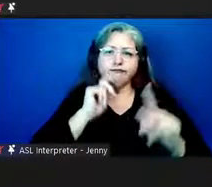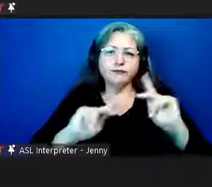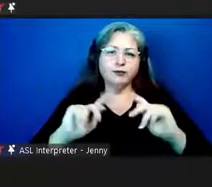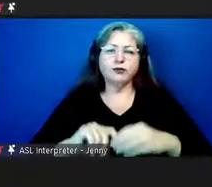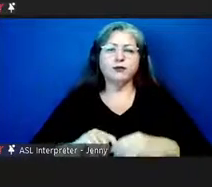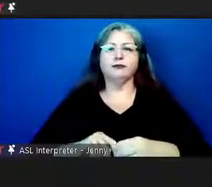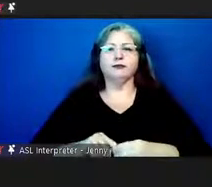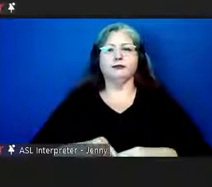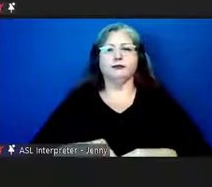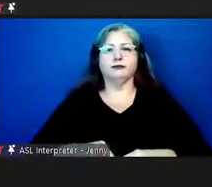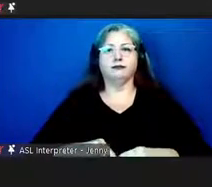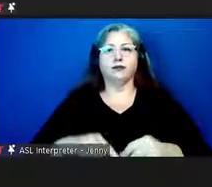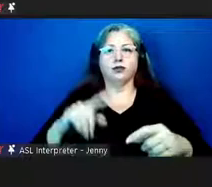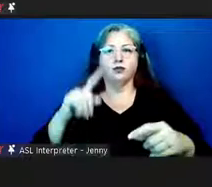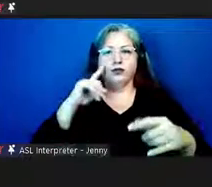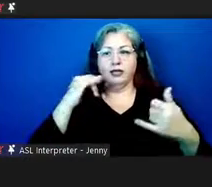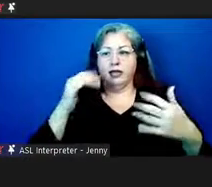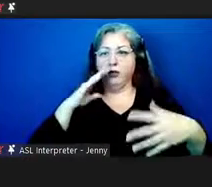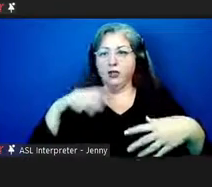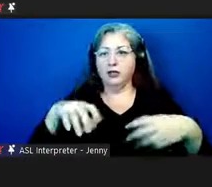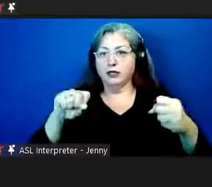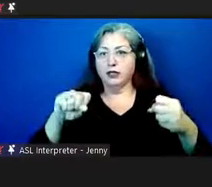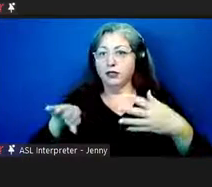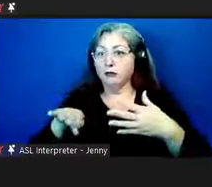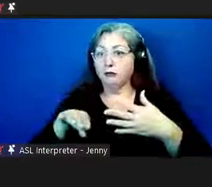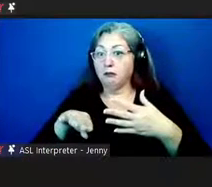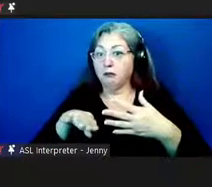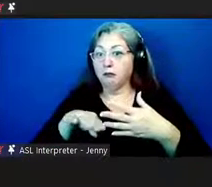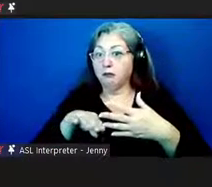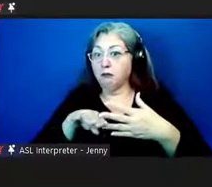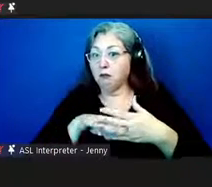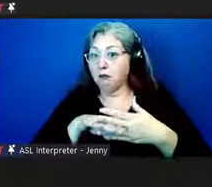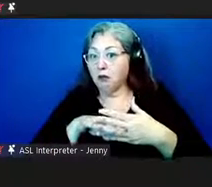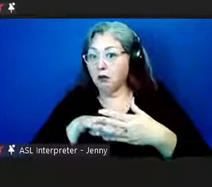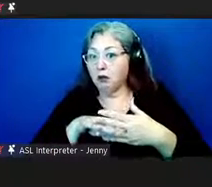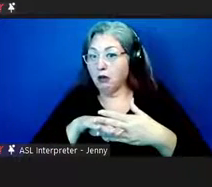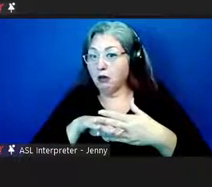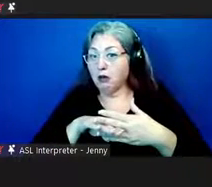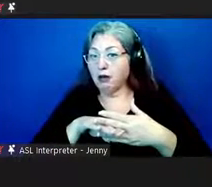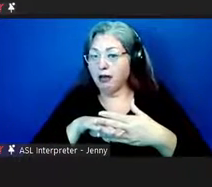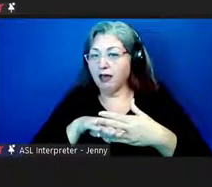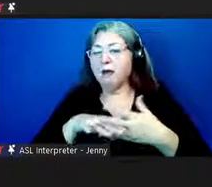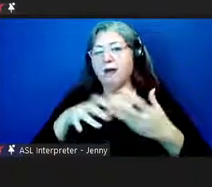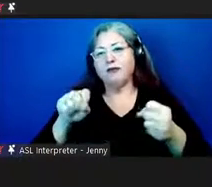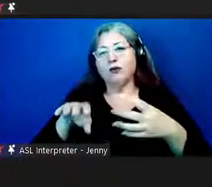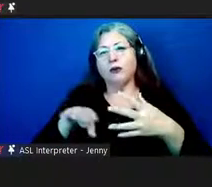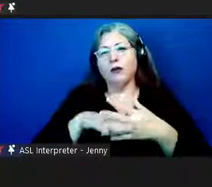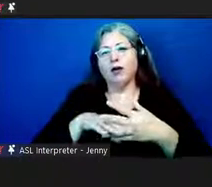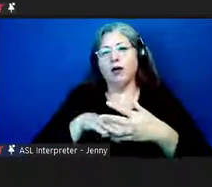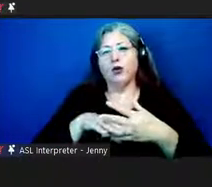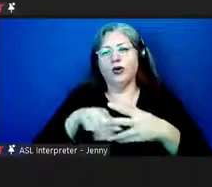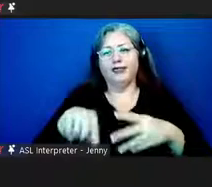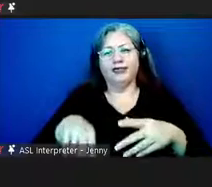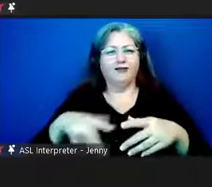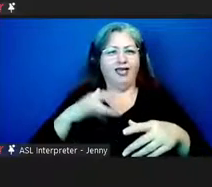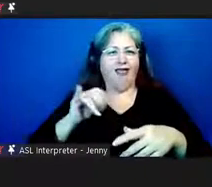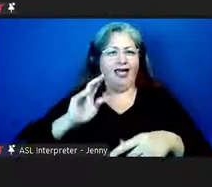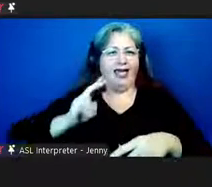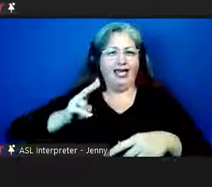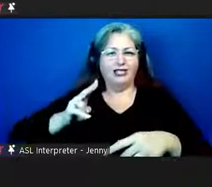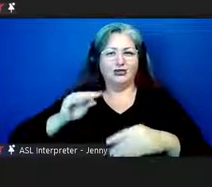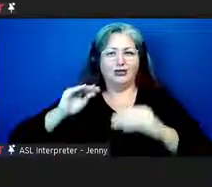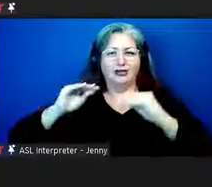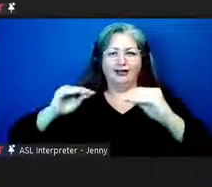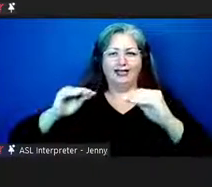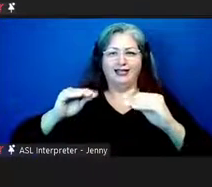now i think we're going to take a pause i think i take a pause this is a boy like a history lesson that i don't know